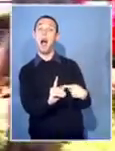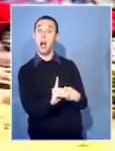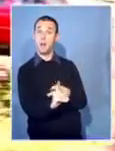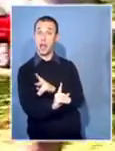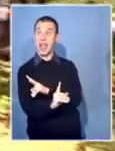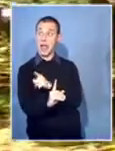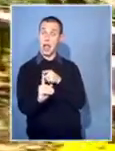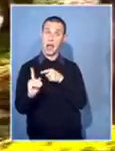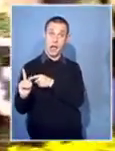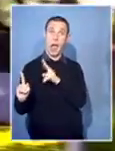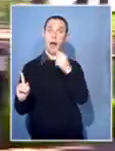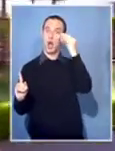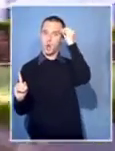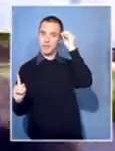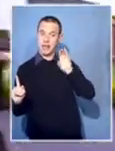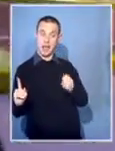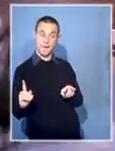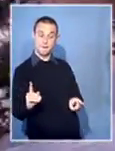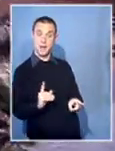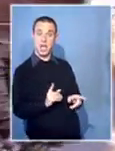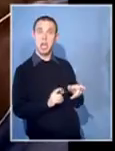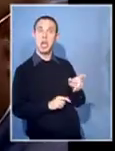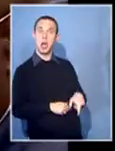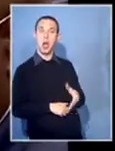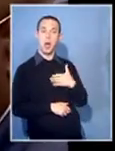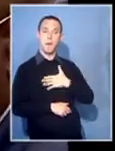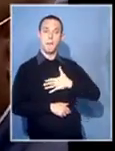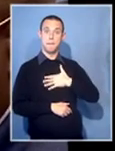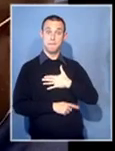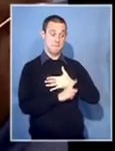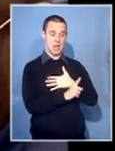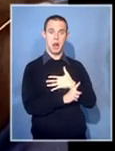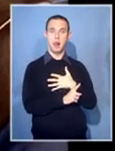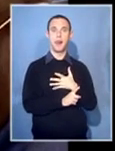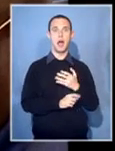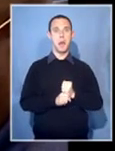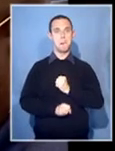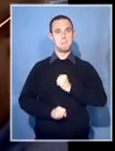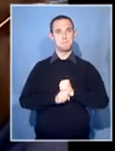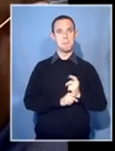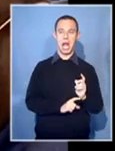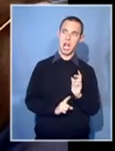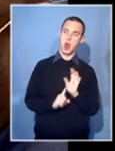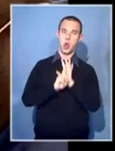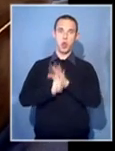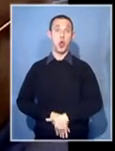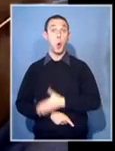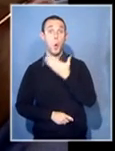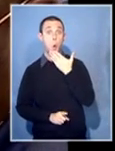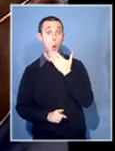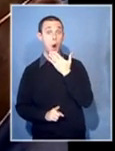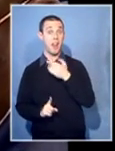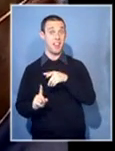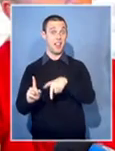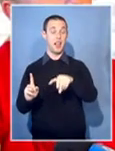because she dared to lay the basis for the possible prosecution of former crime intelligence boss, Richard